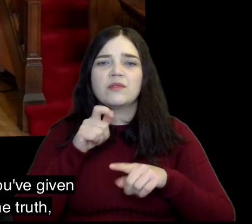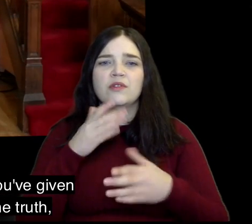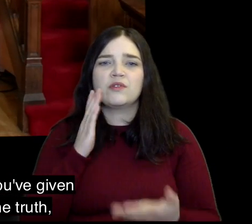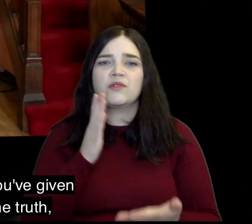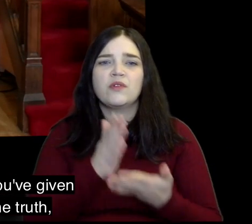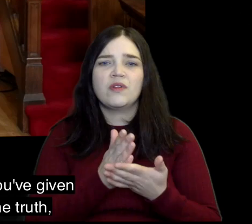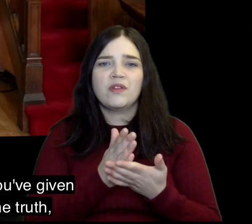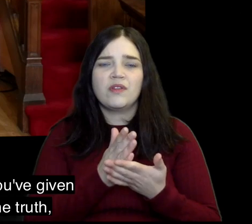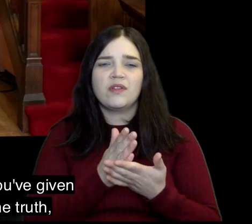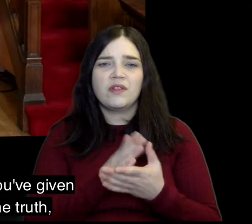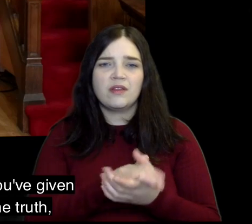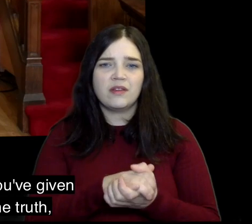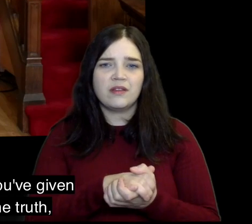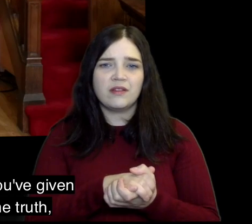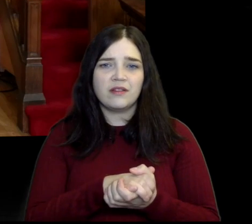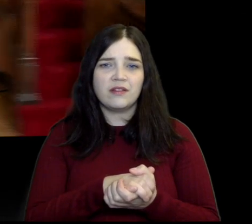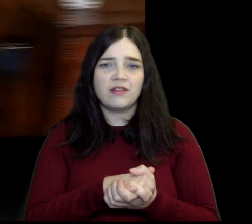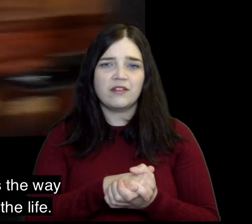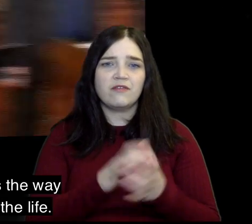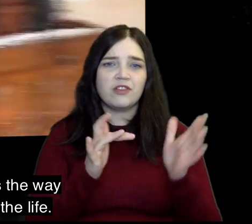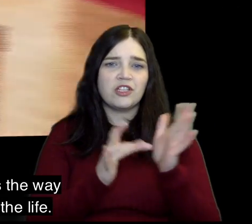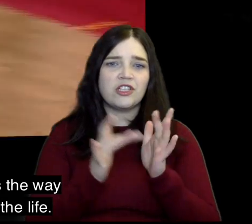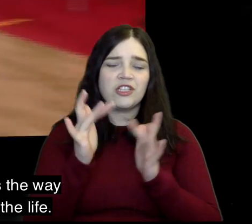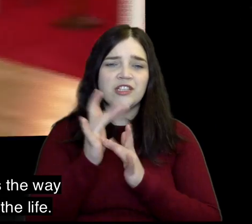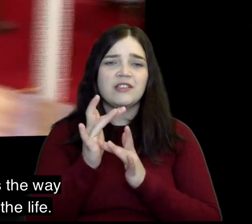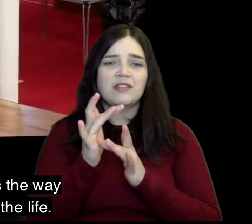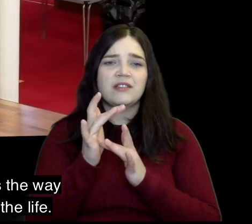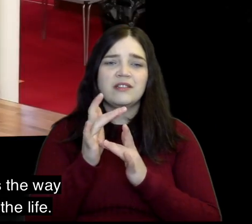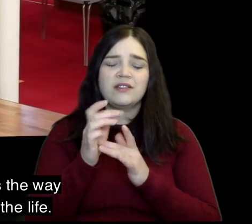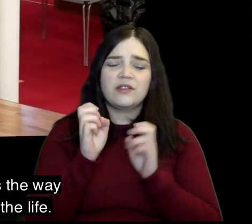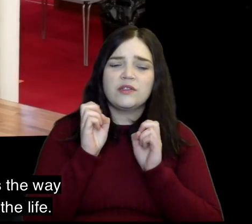we thank you that you've given us in your word the truth